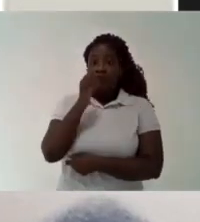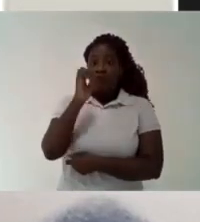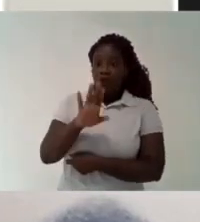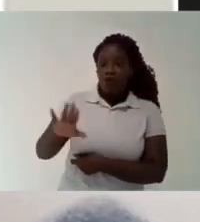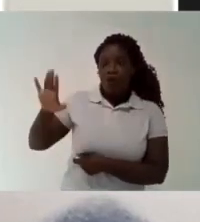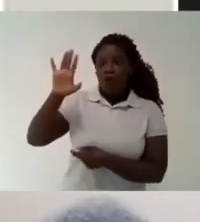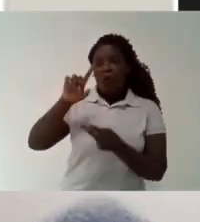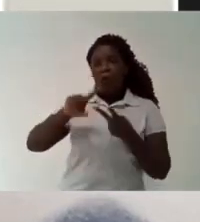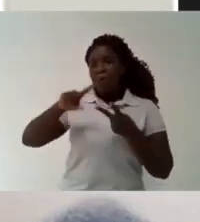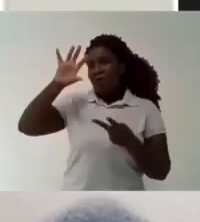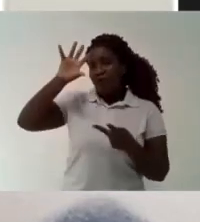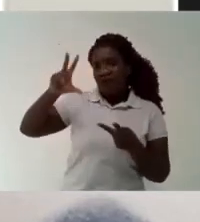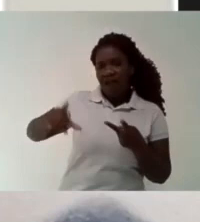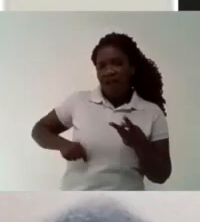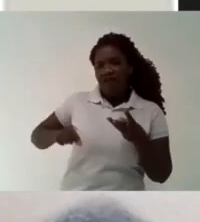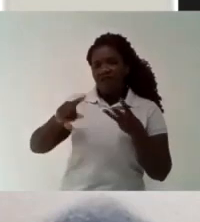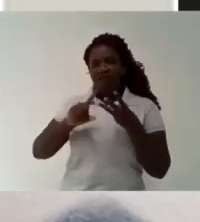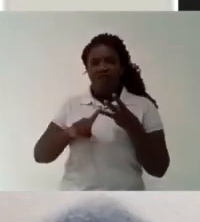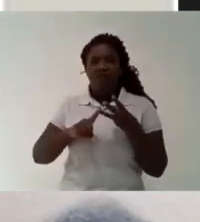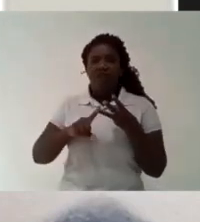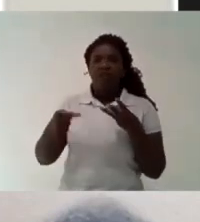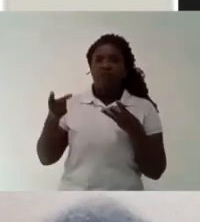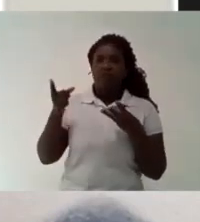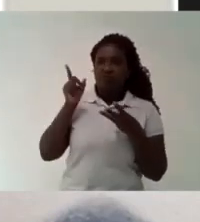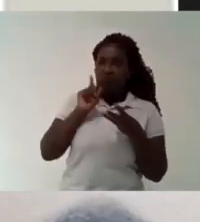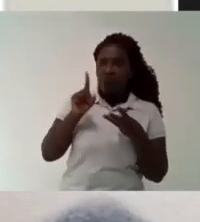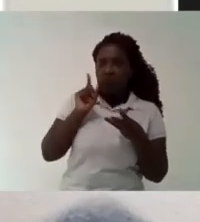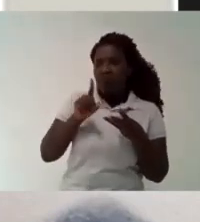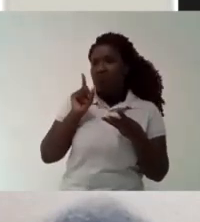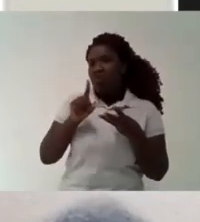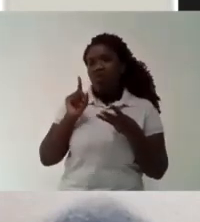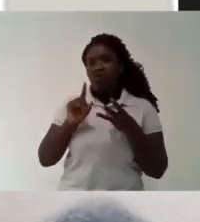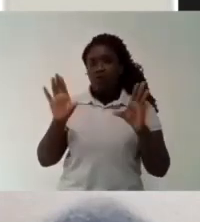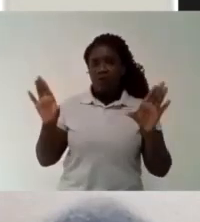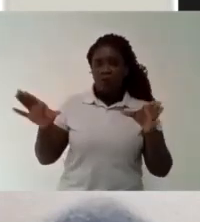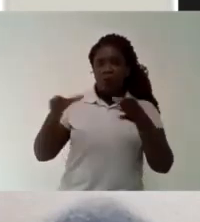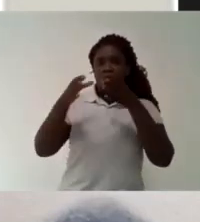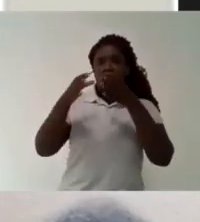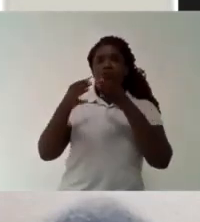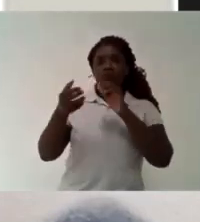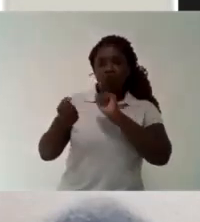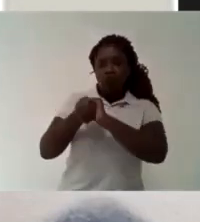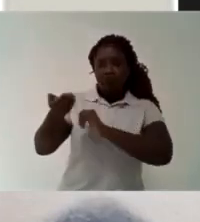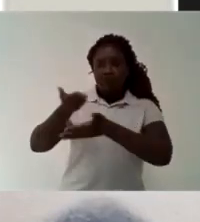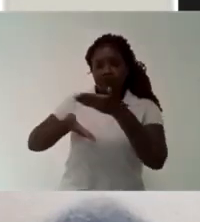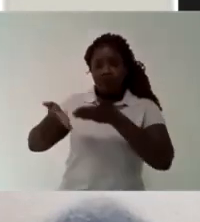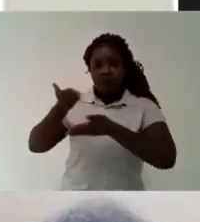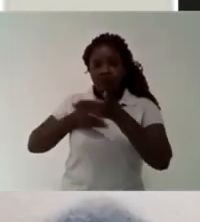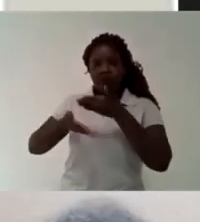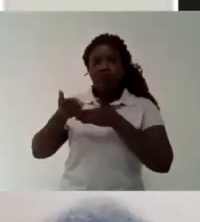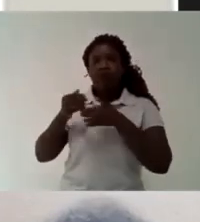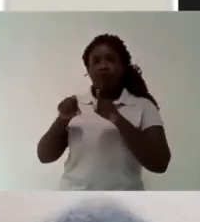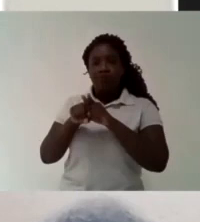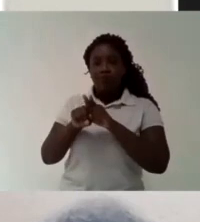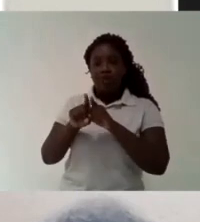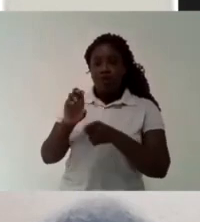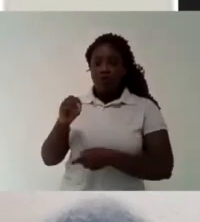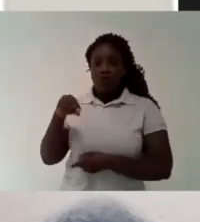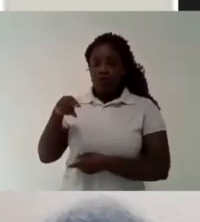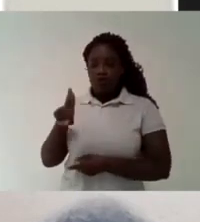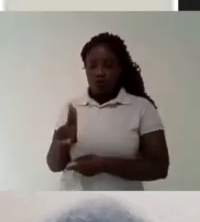is at the moment this Symbolic Confrontation as well In